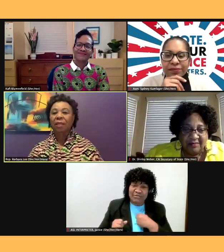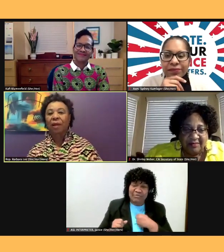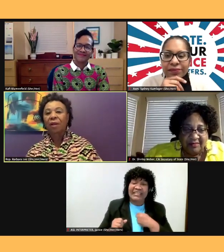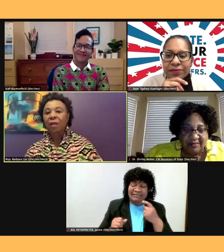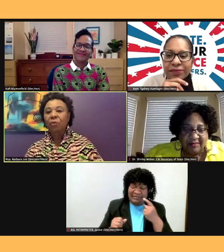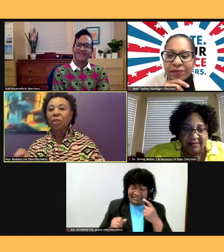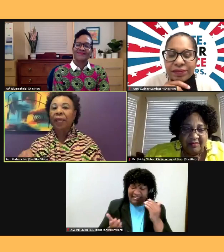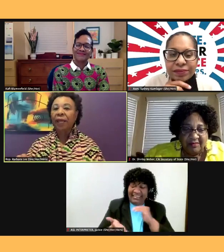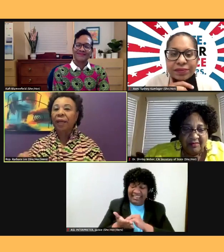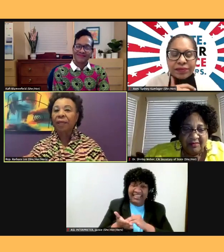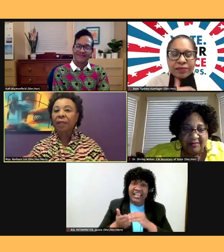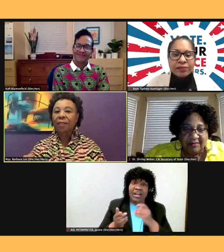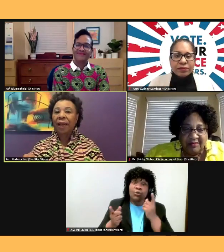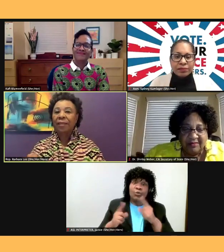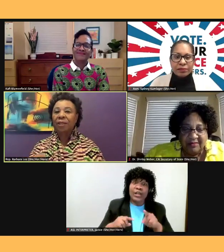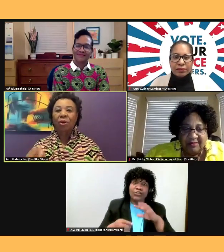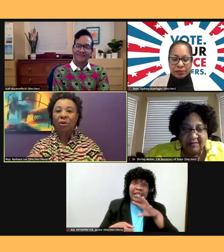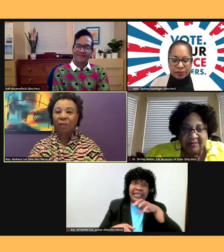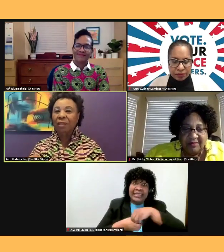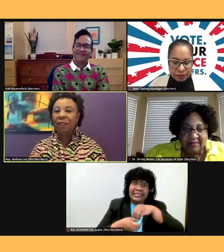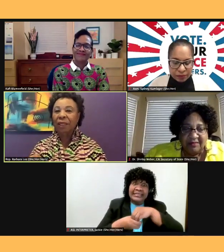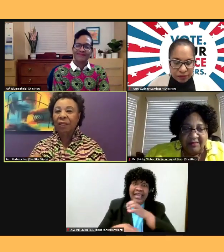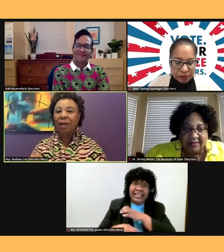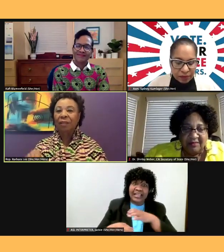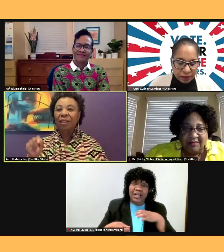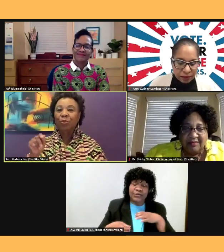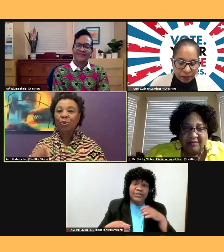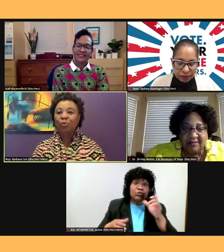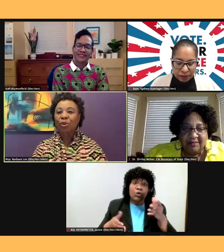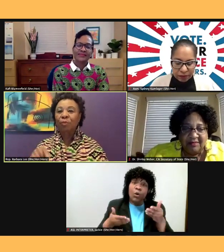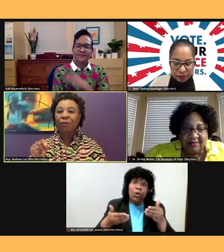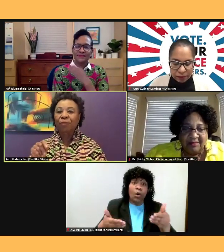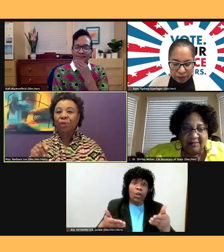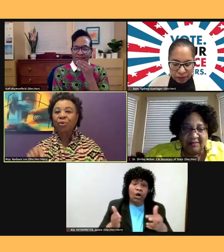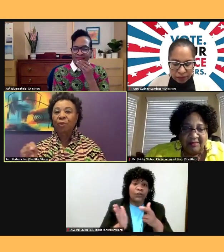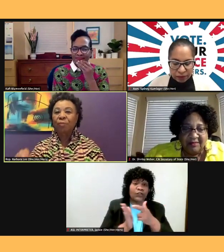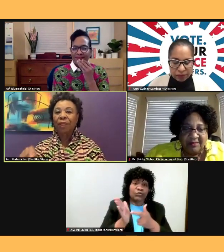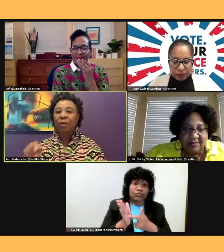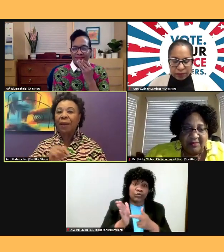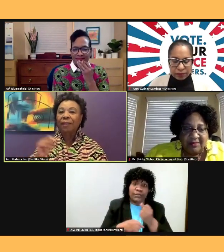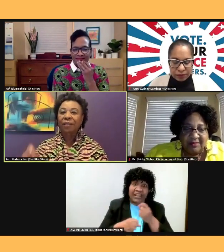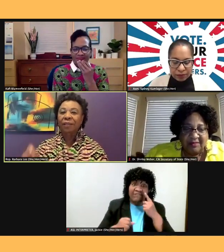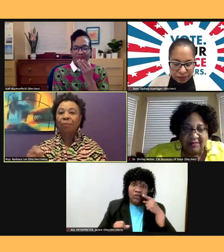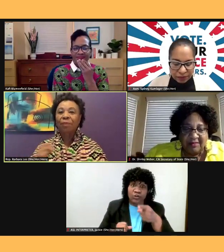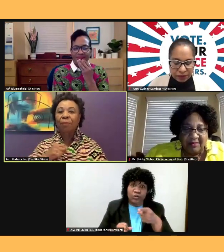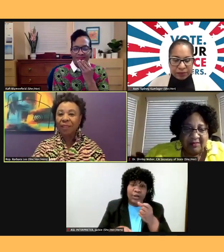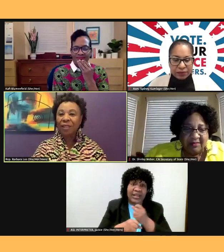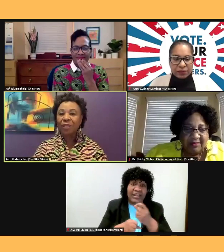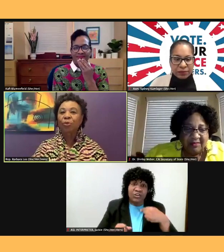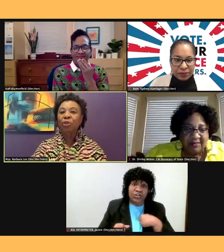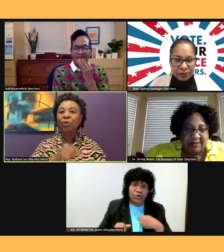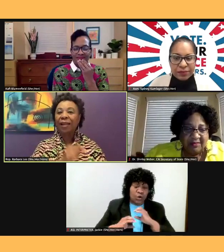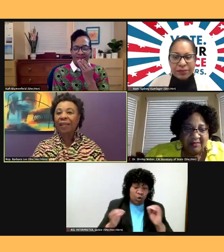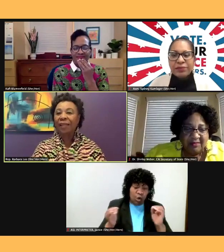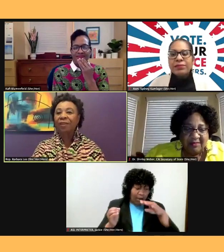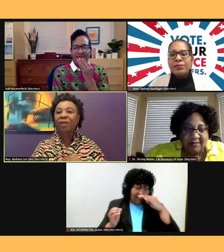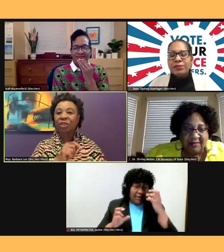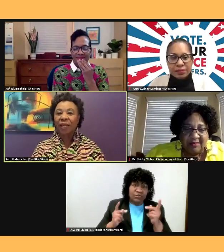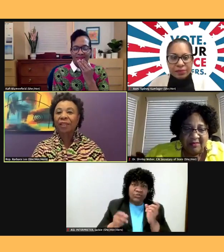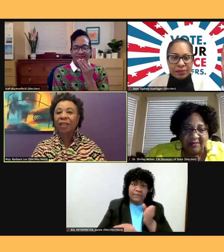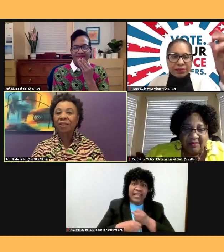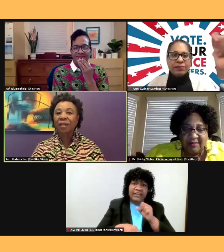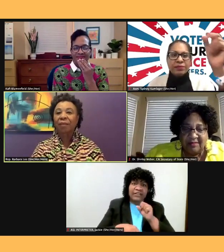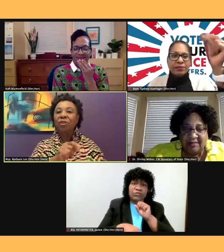get on the inside, don't go along to get along. These rules weren't made for you or me. Nobody looked like me made these rules. You got to get in there and shake things up.